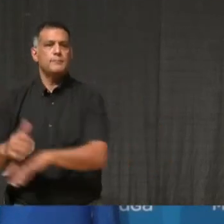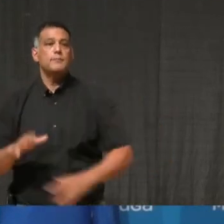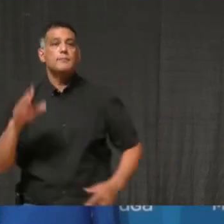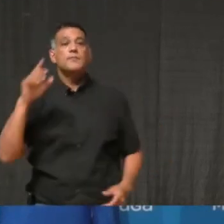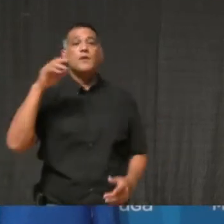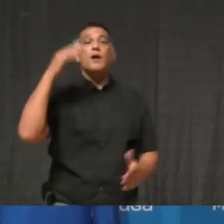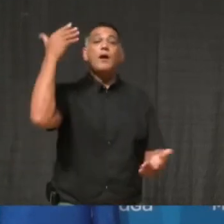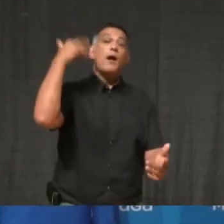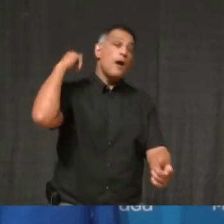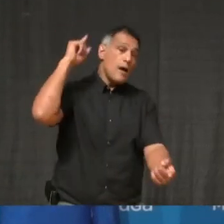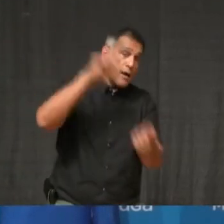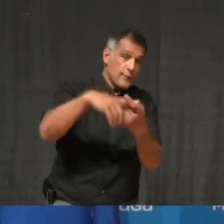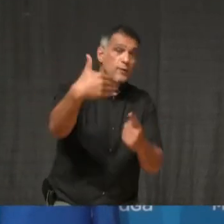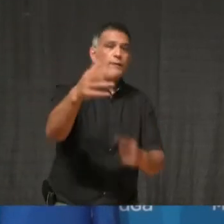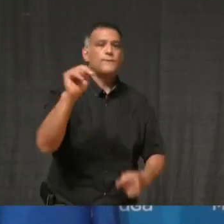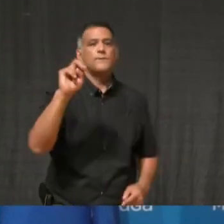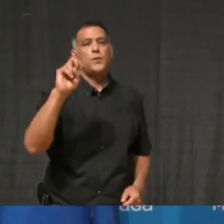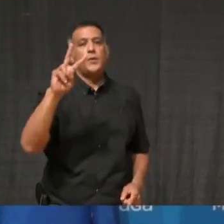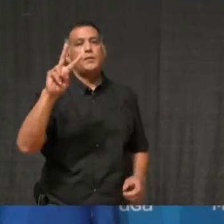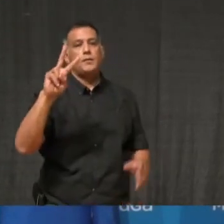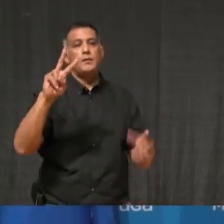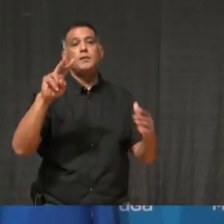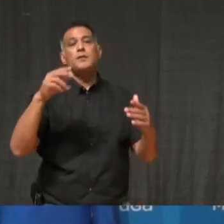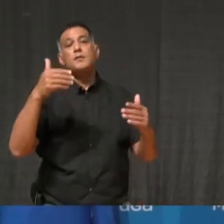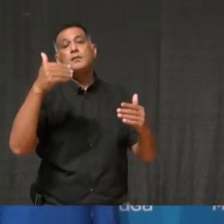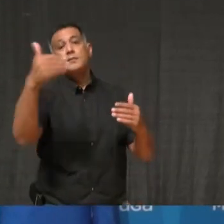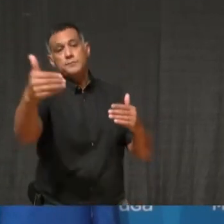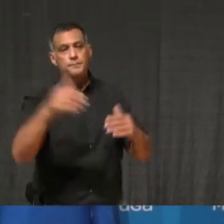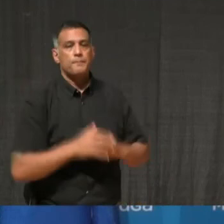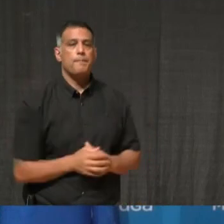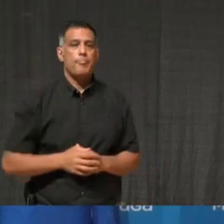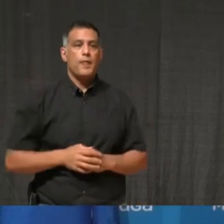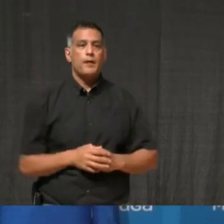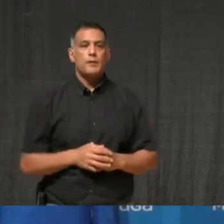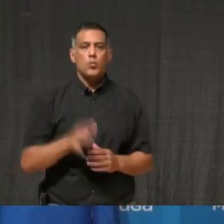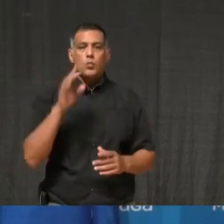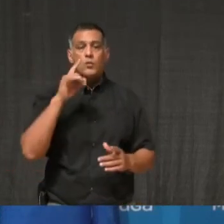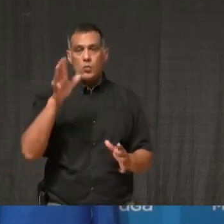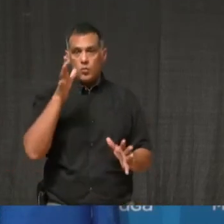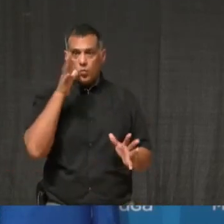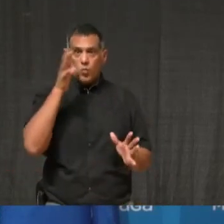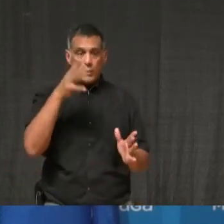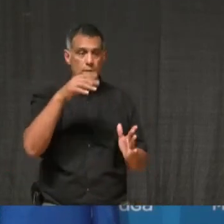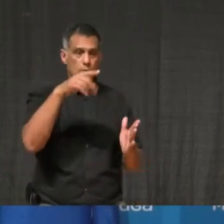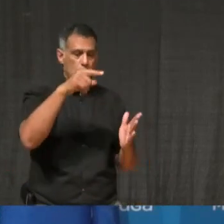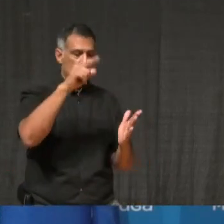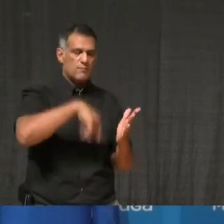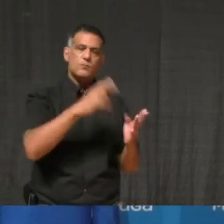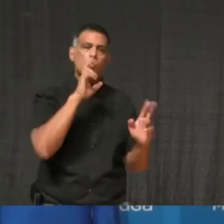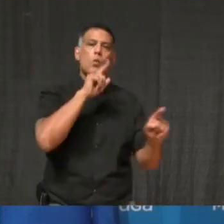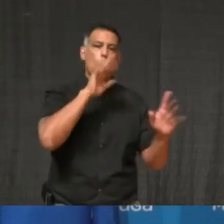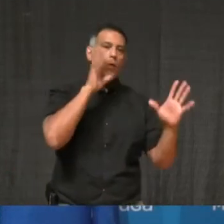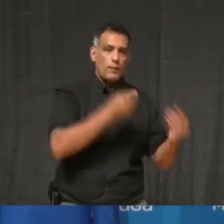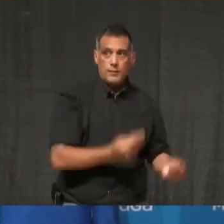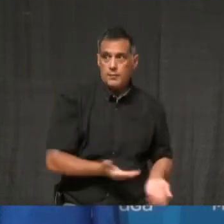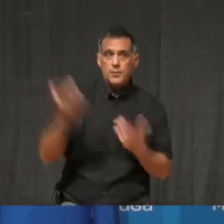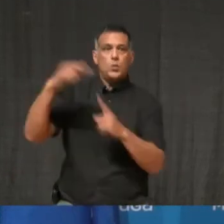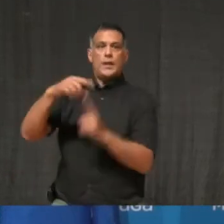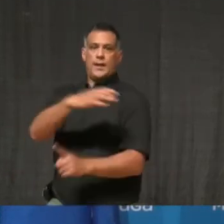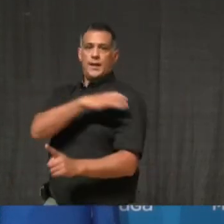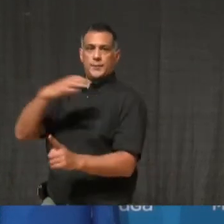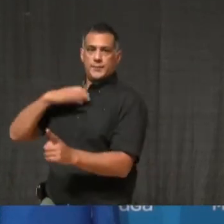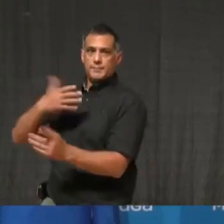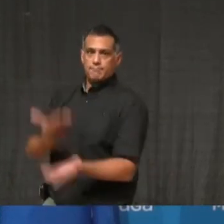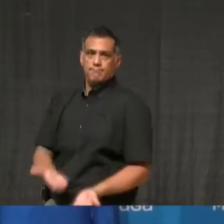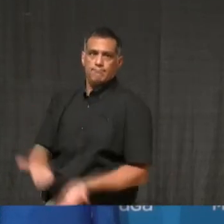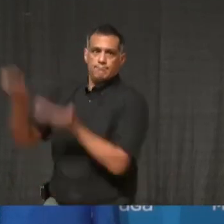requesting that the program be extended through the new year. Thank you so much, Mayor. My pleasure.